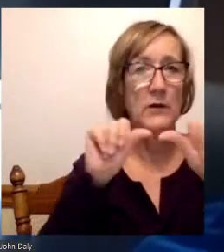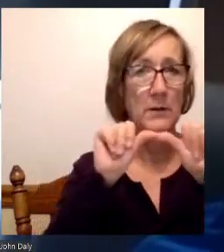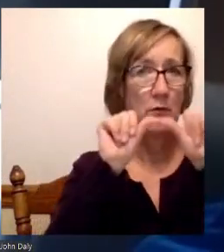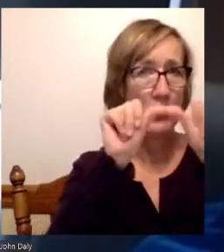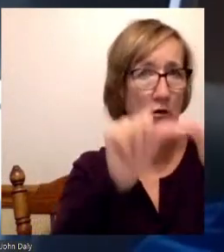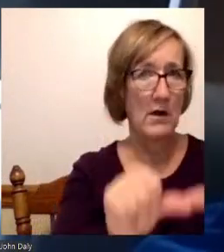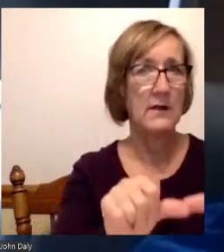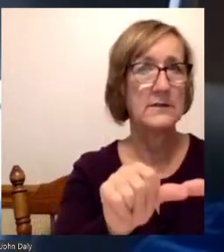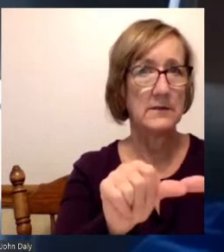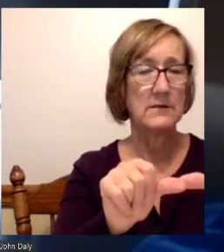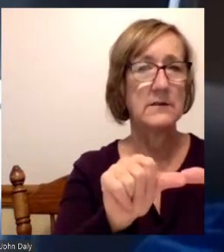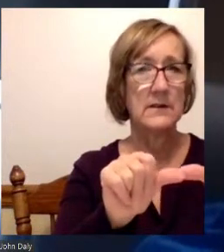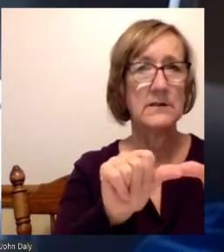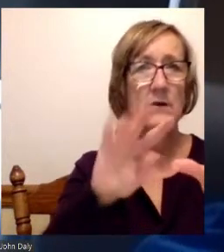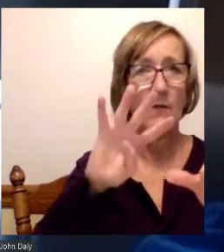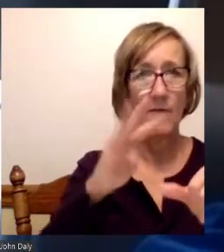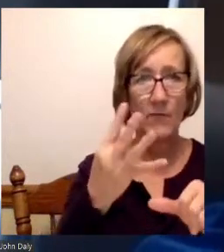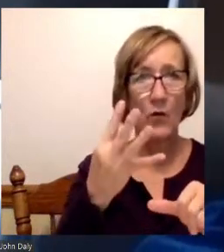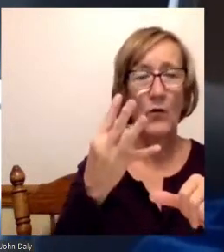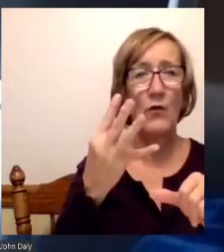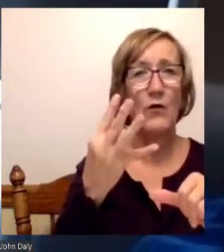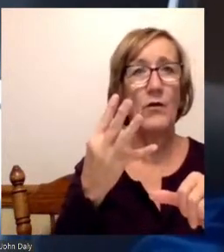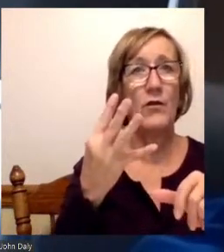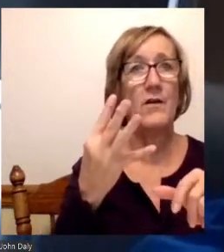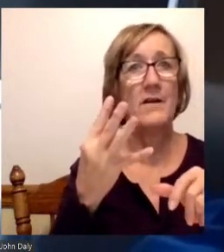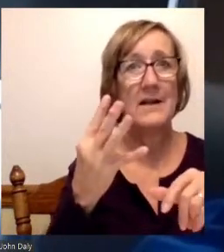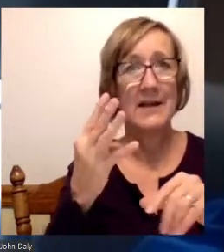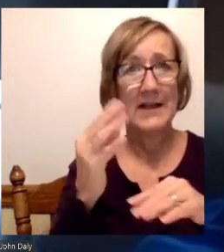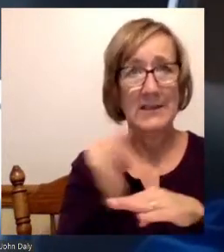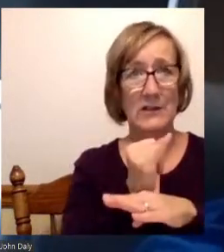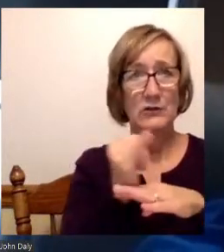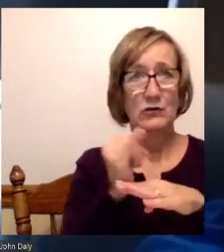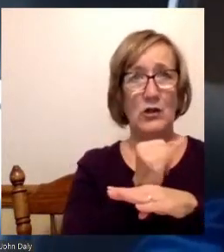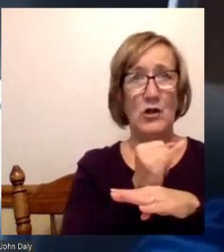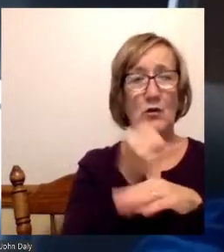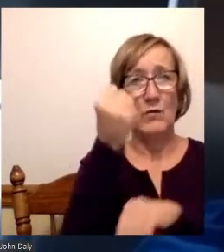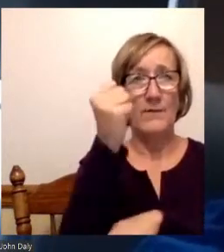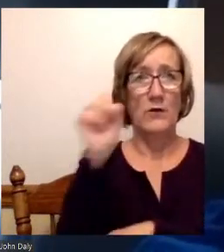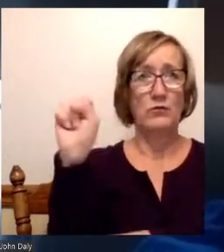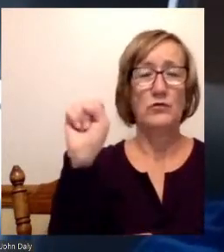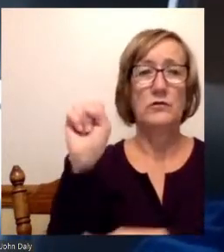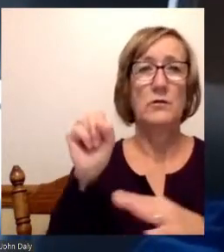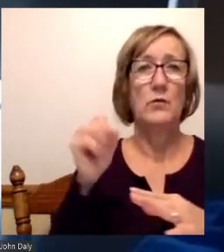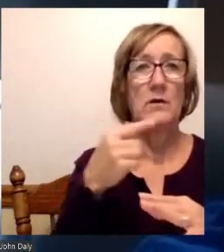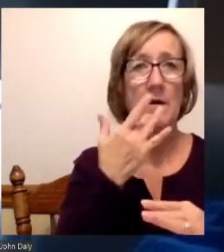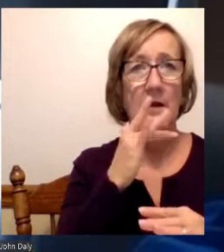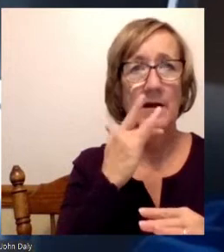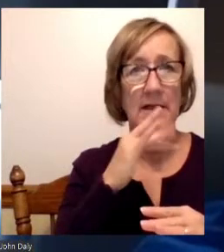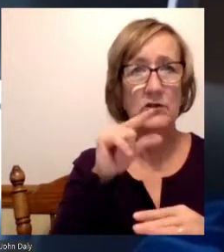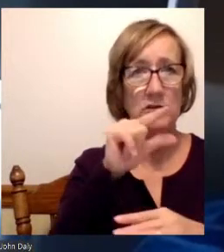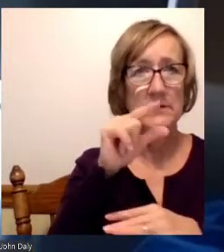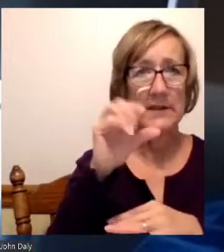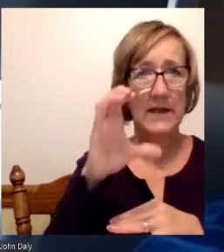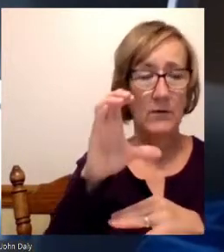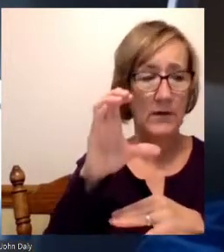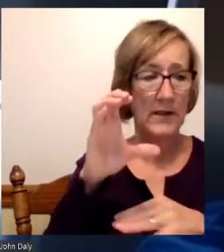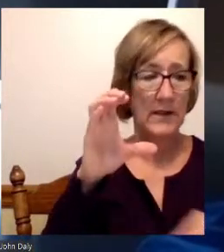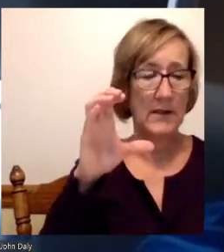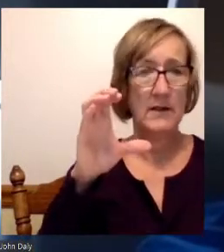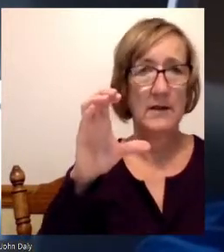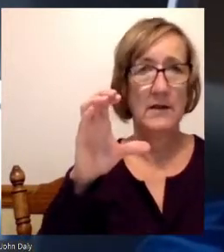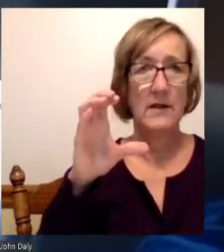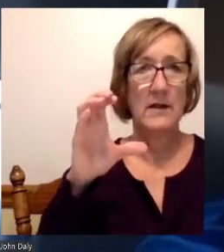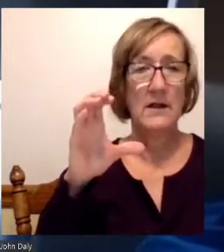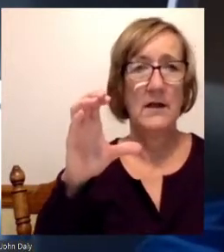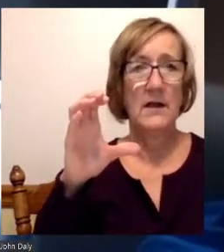the fourth industrial revolution. And we're fortunate in Genesee County to be located at where